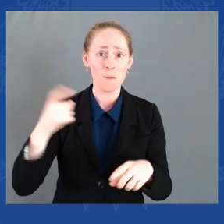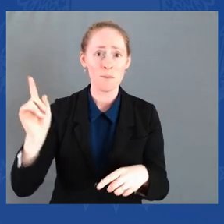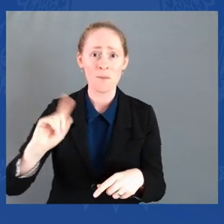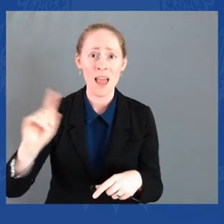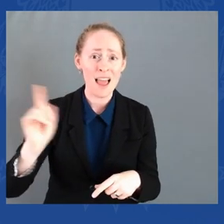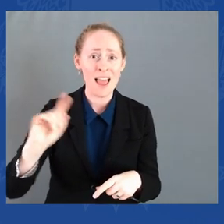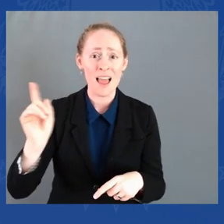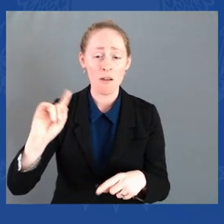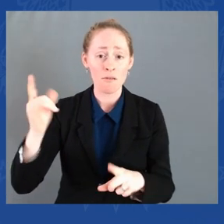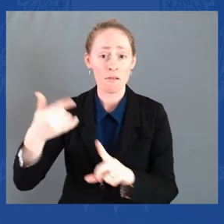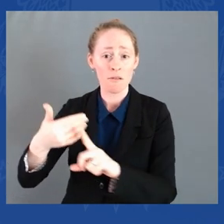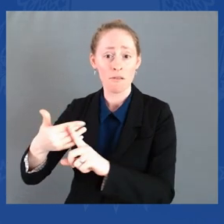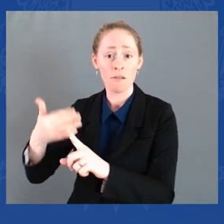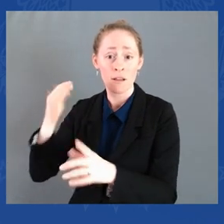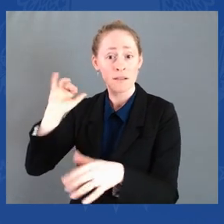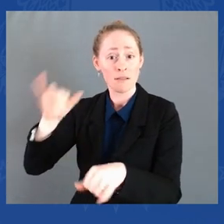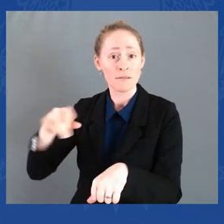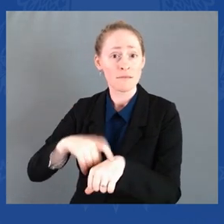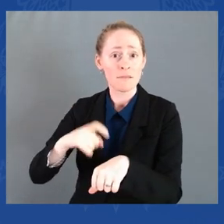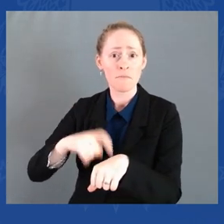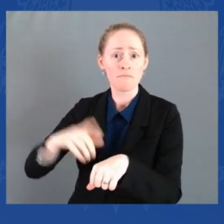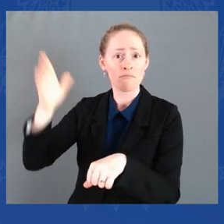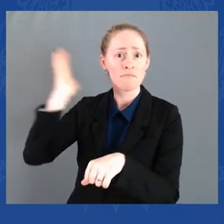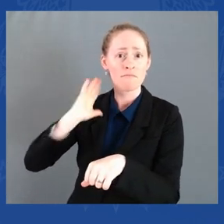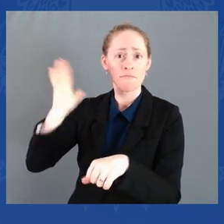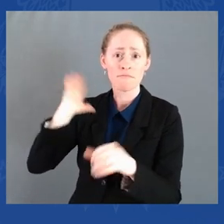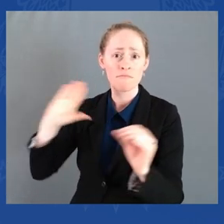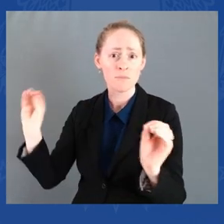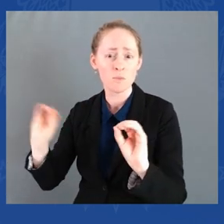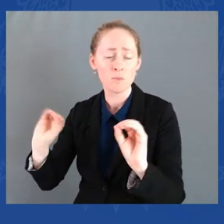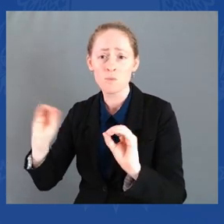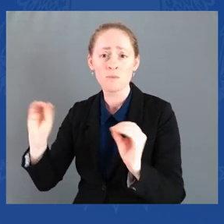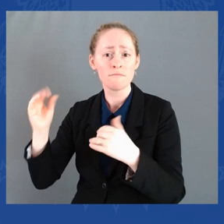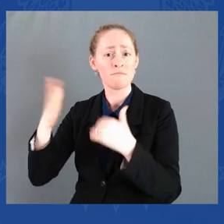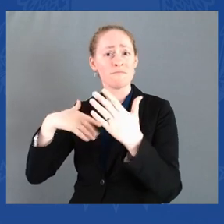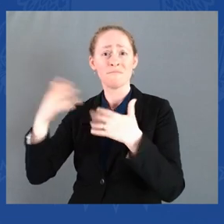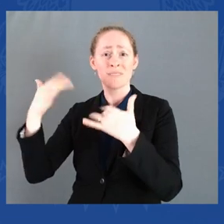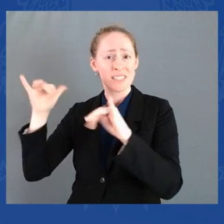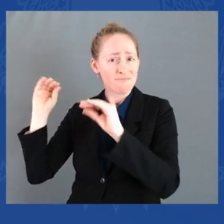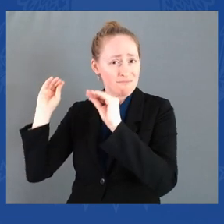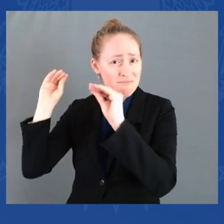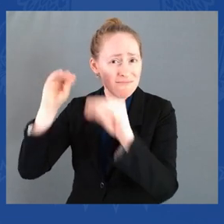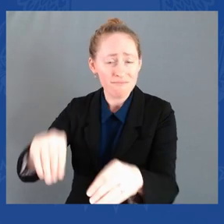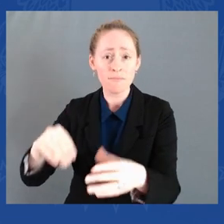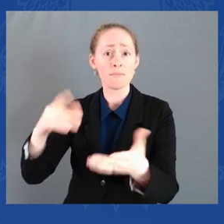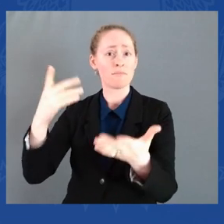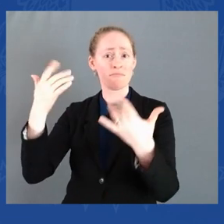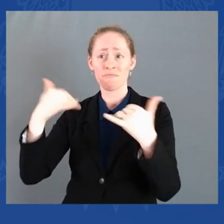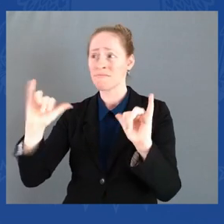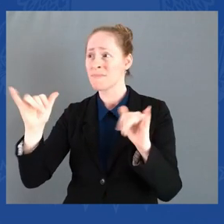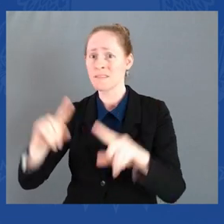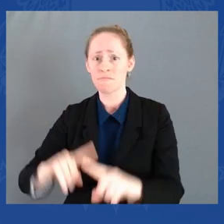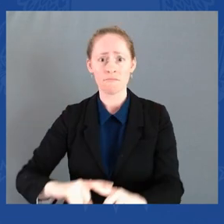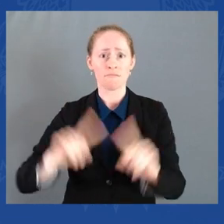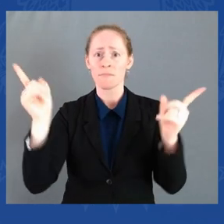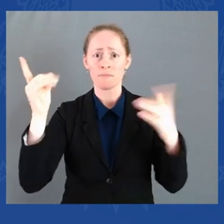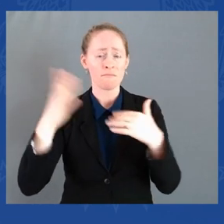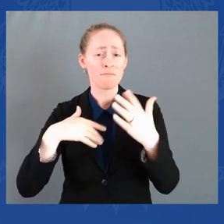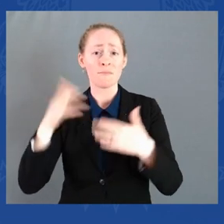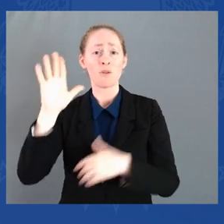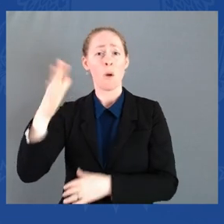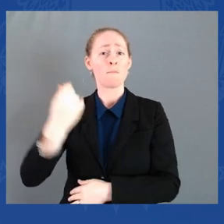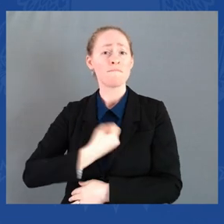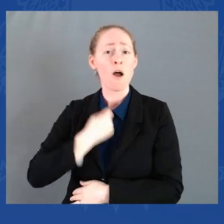dismantled injustice, penned our poetry, and painted our dreams, taught our children,